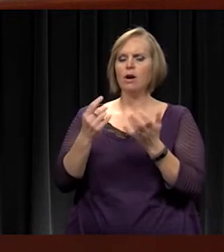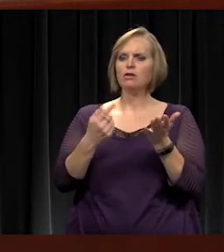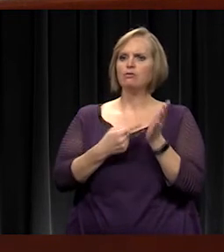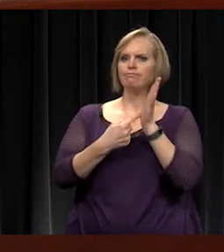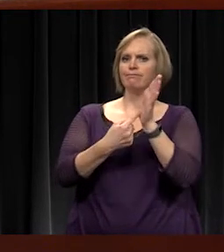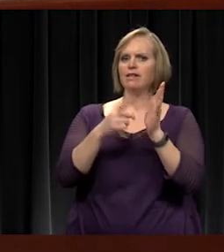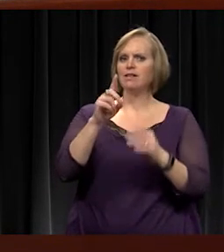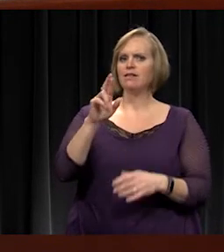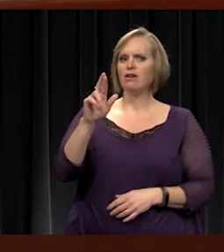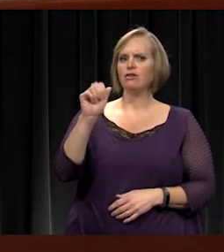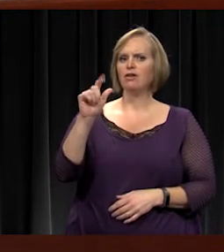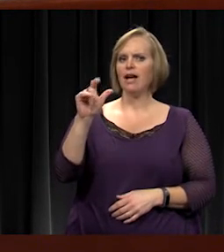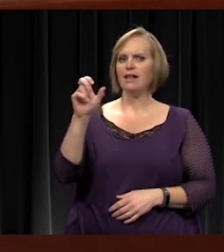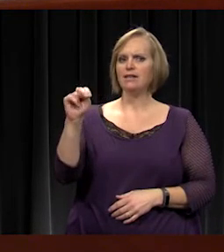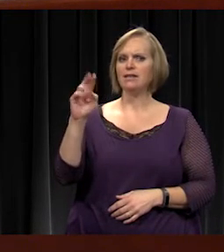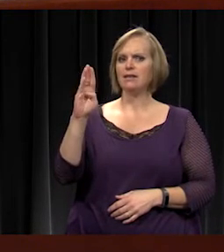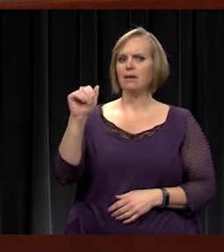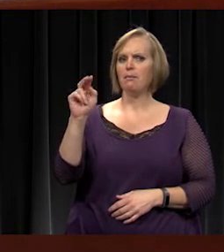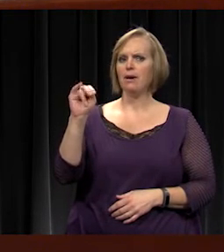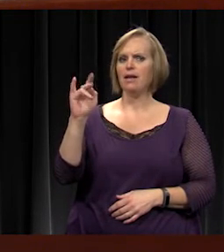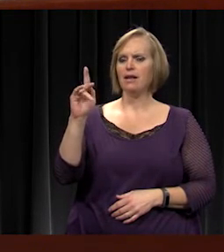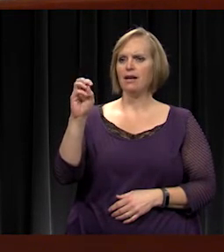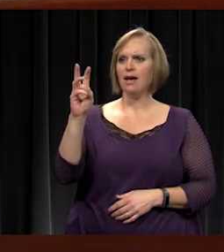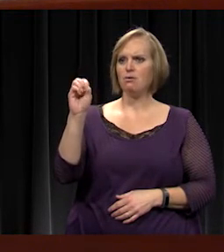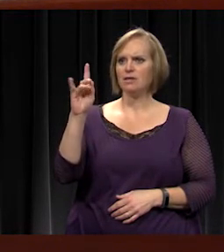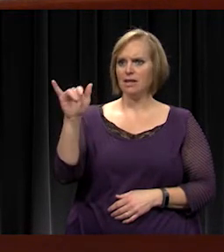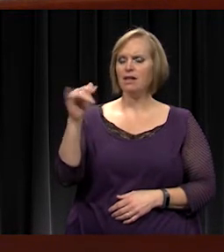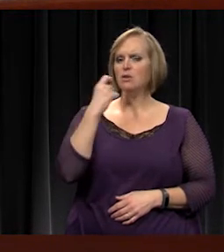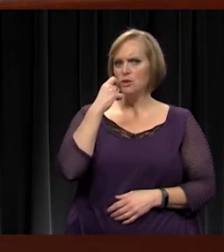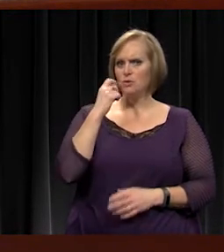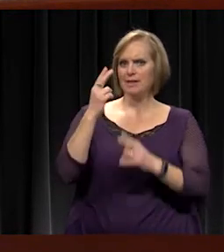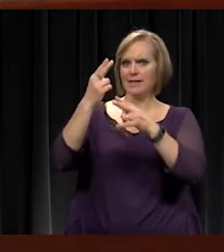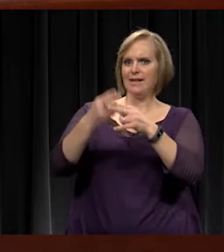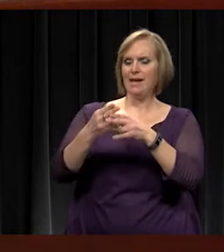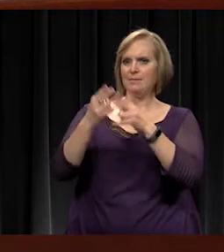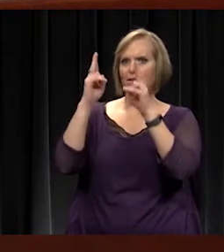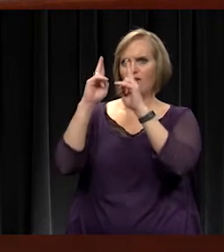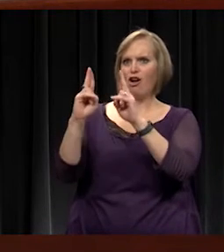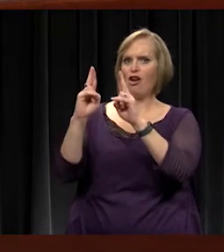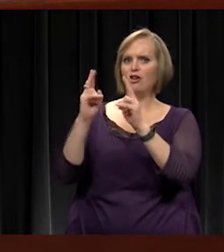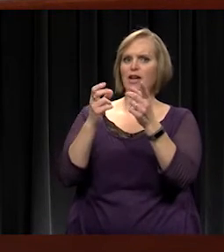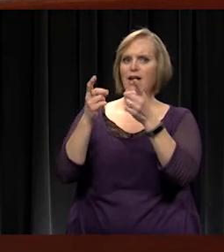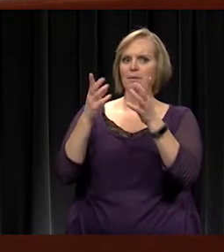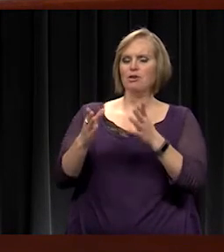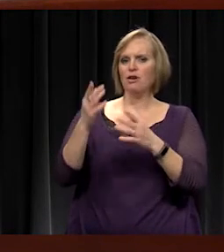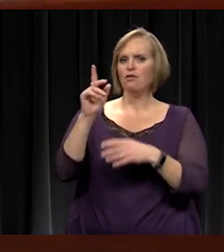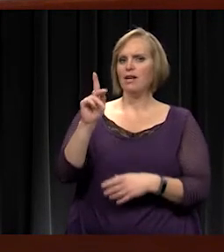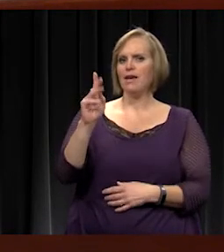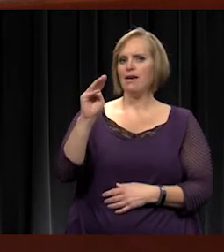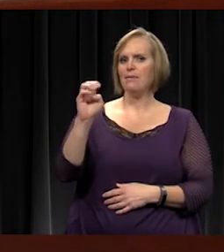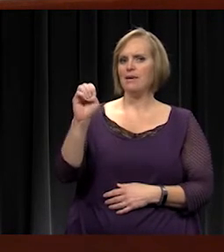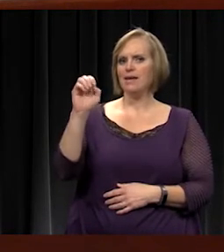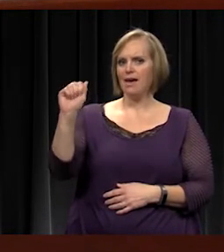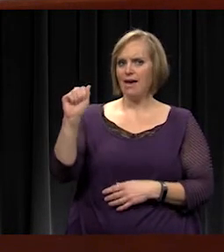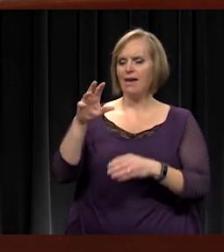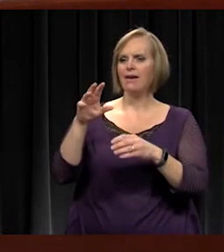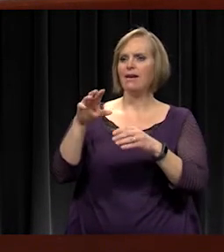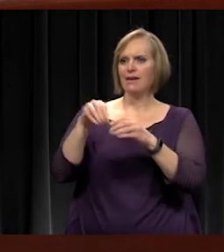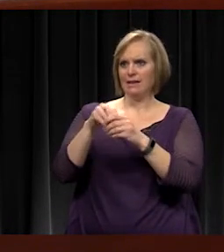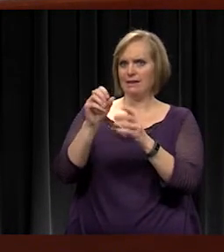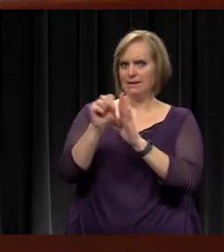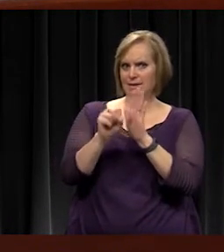Manikowski was recently named as an honored administrator for KMEA in the state and will be receiving